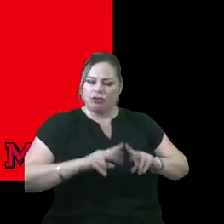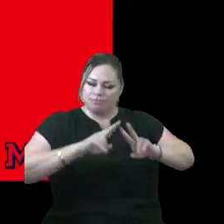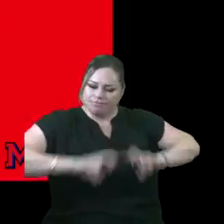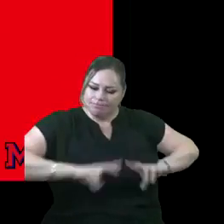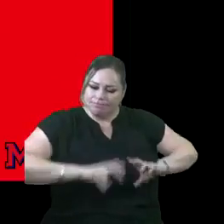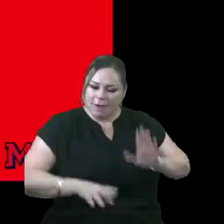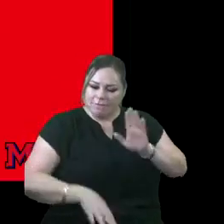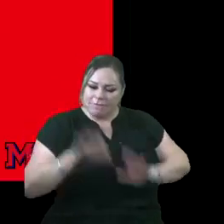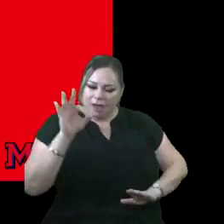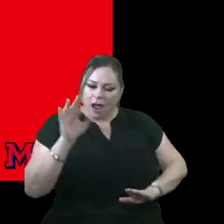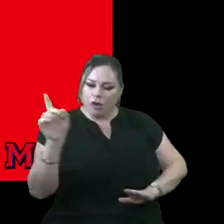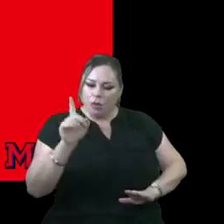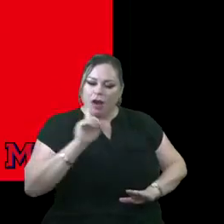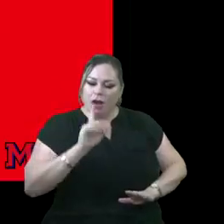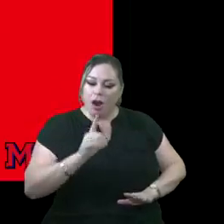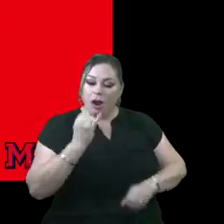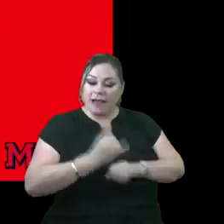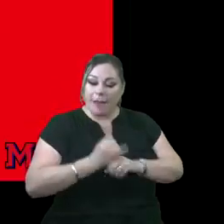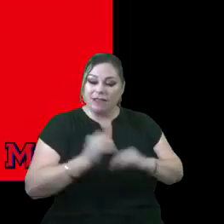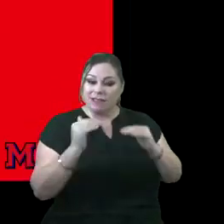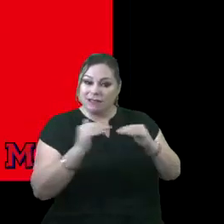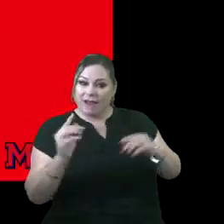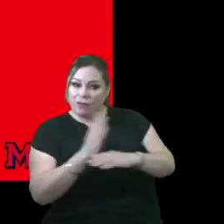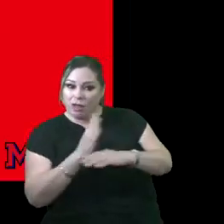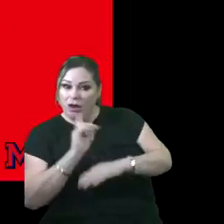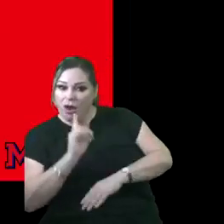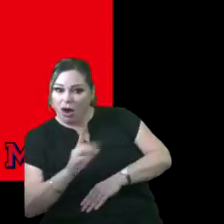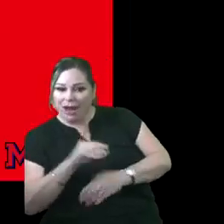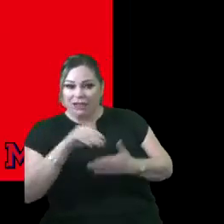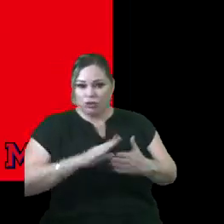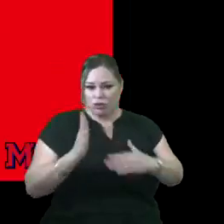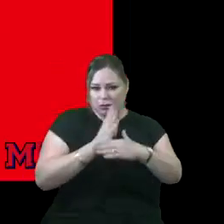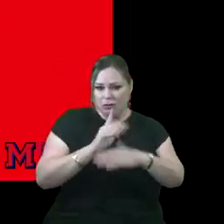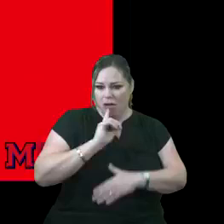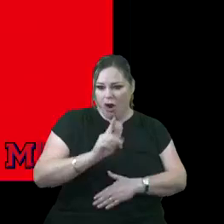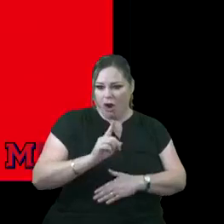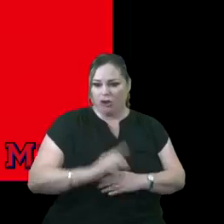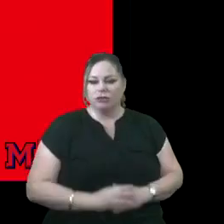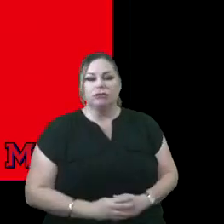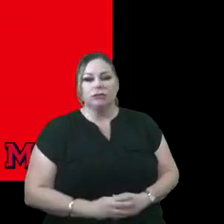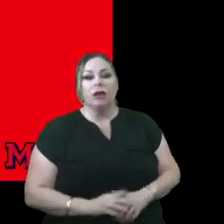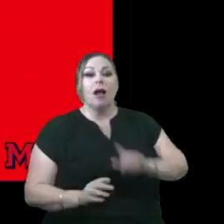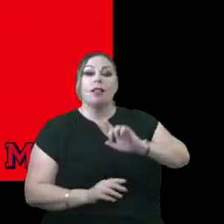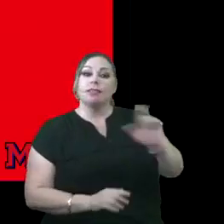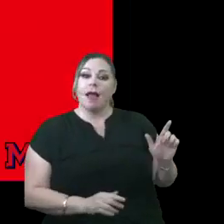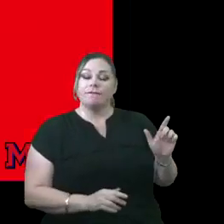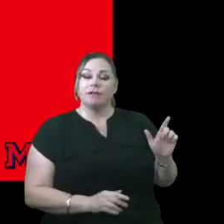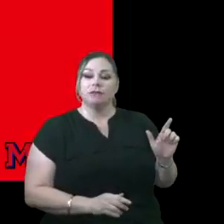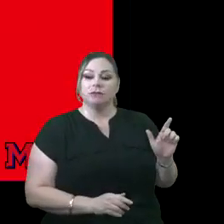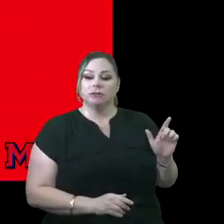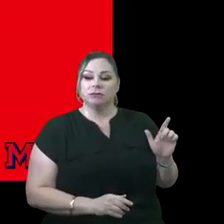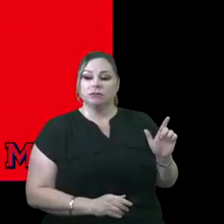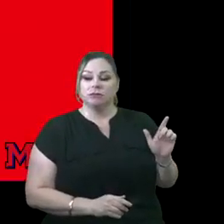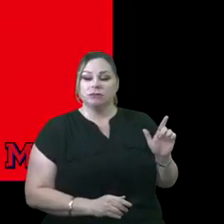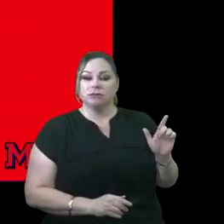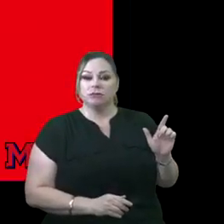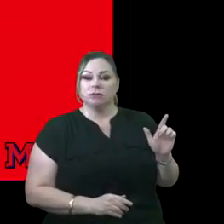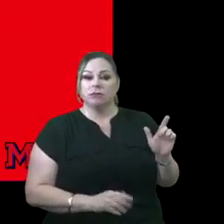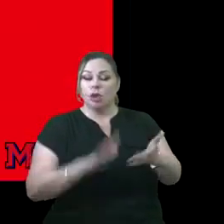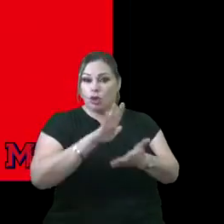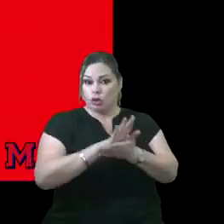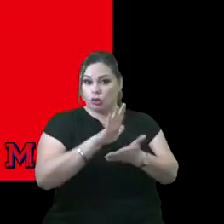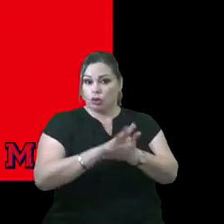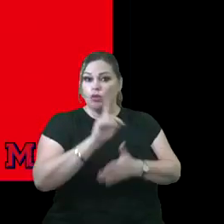to find out where our campuses are and where our scholars are on the left hand side you will see that the